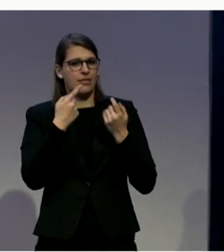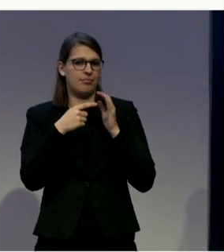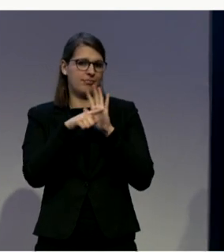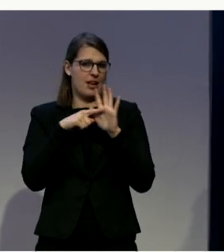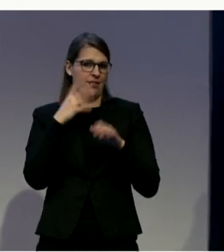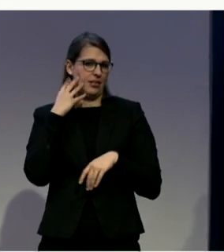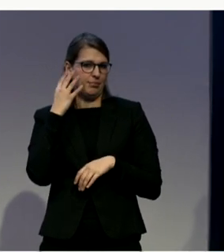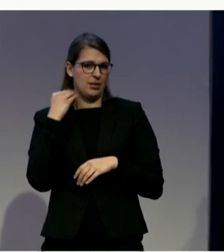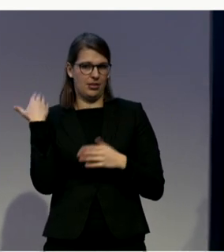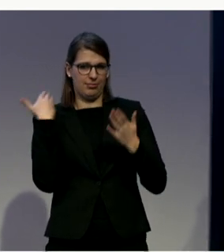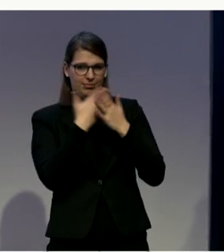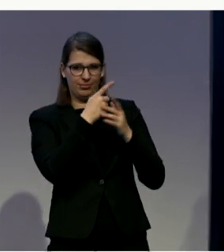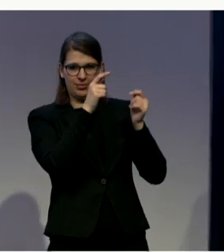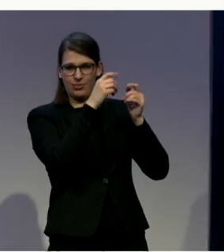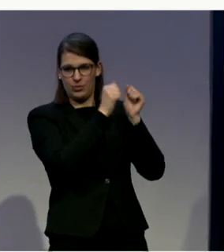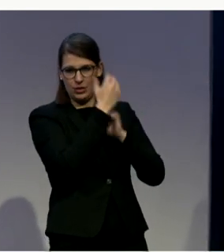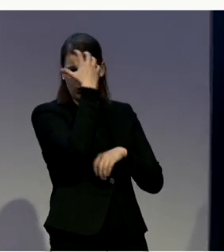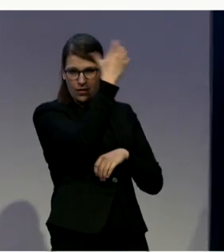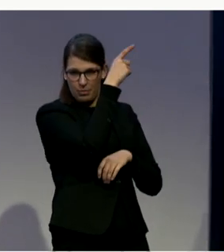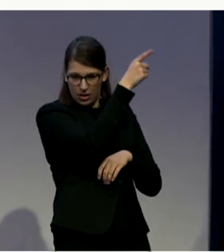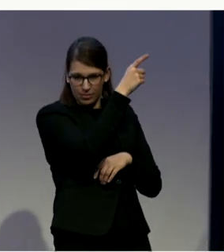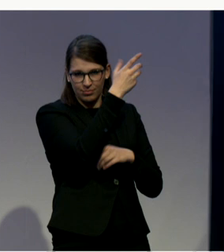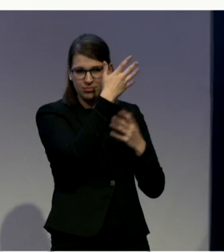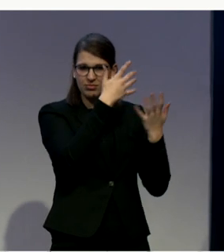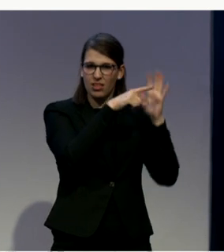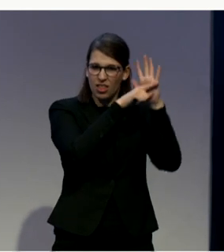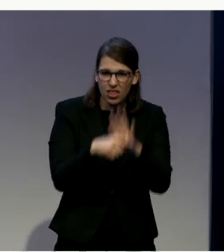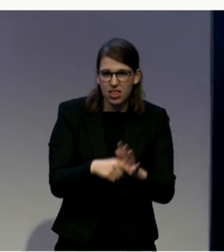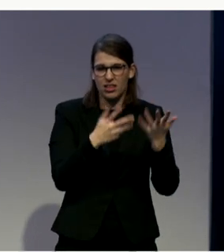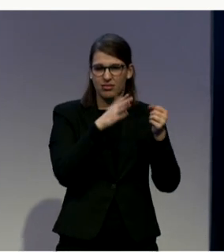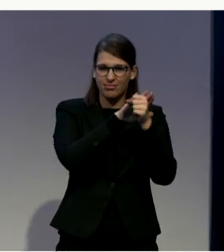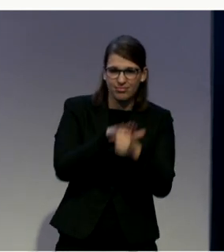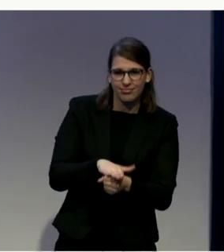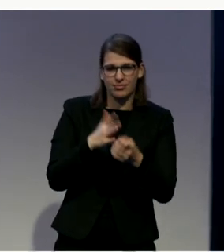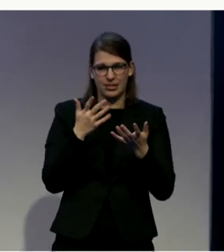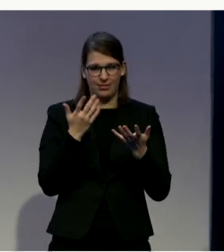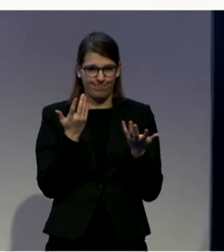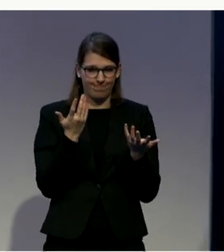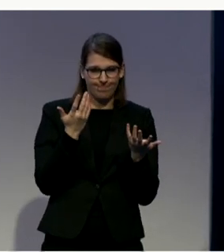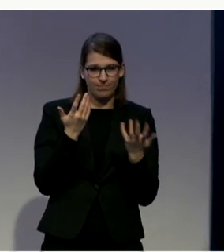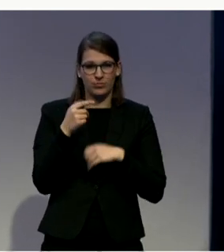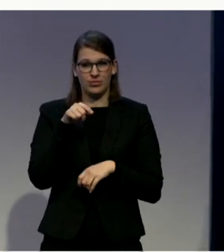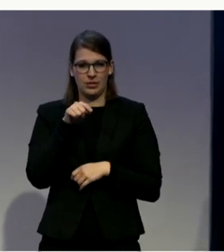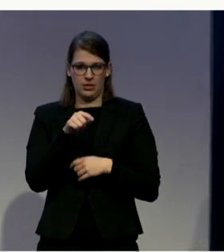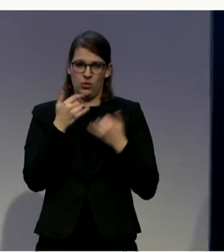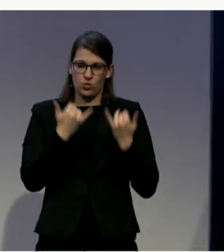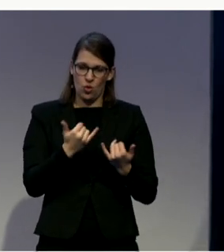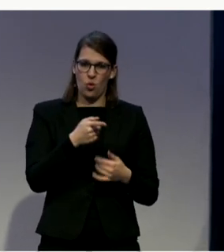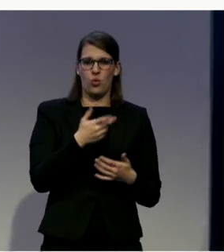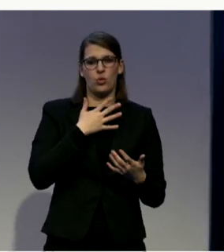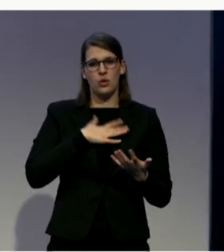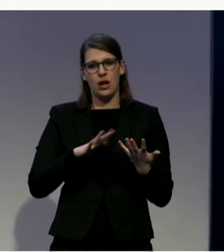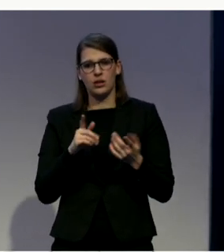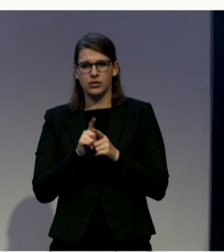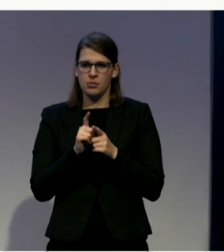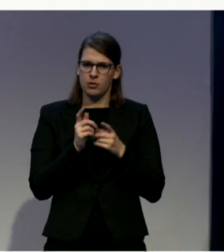building relationships and kind of like helping them through the process and allowing them to take the lead on what they want help with